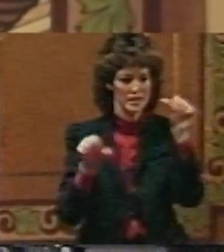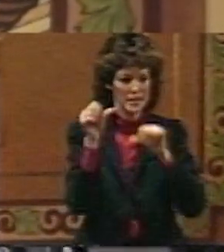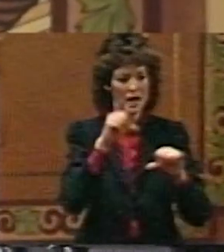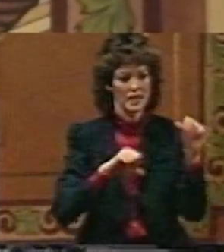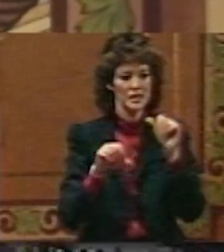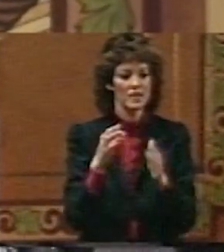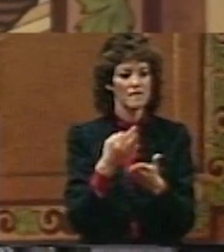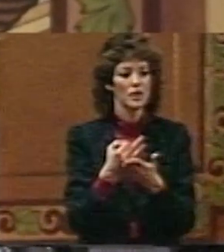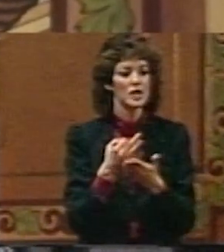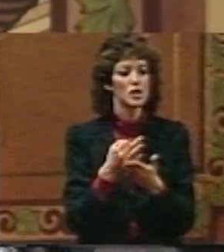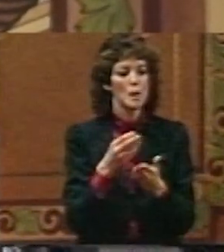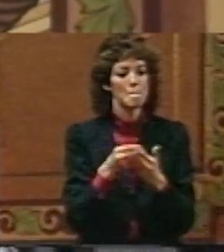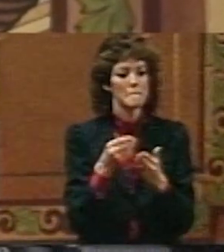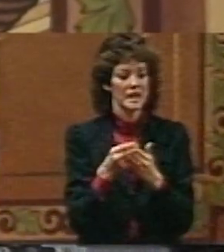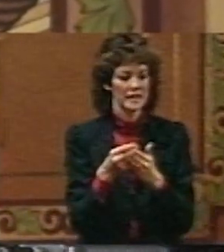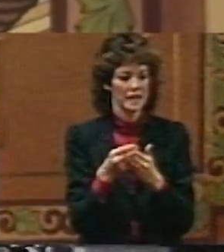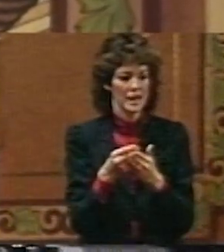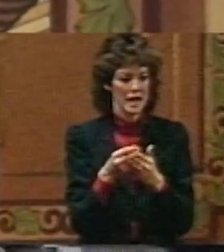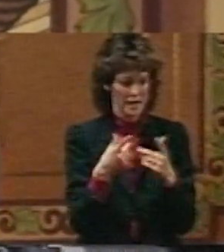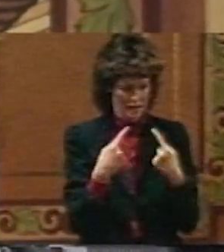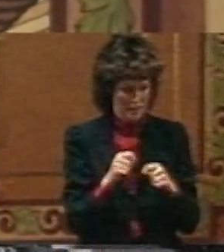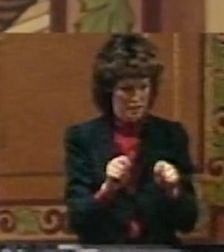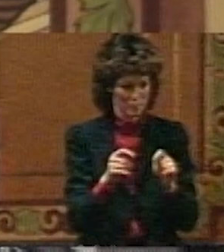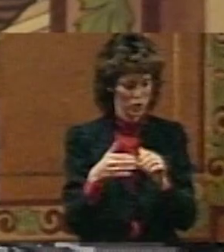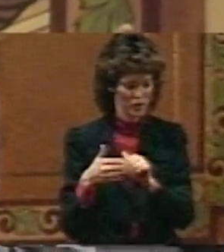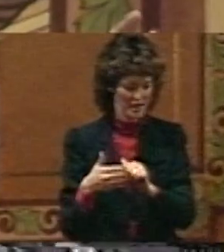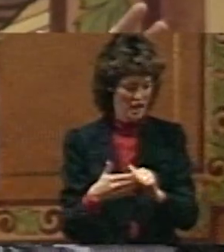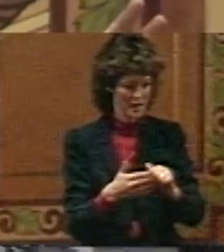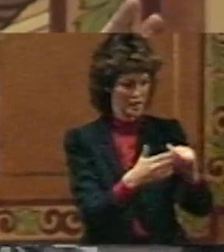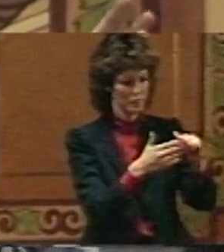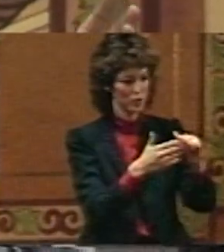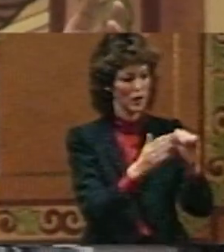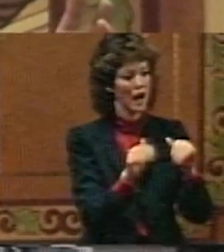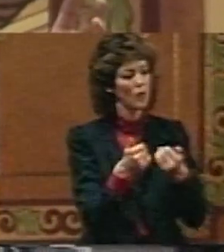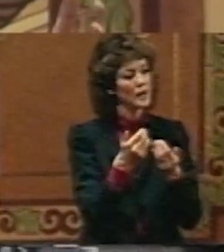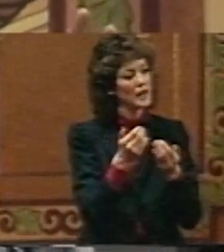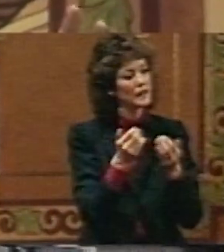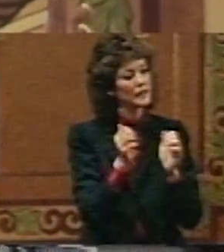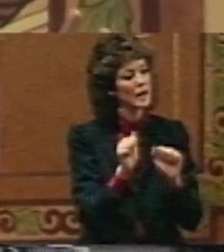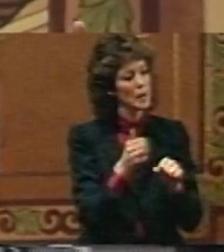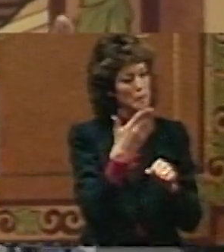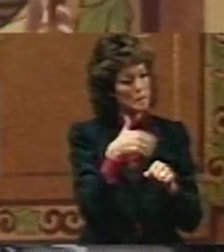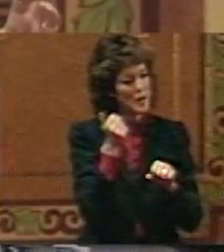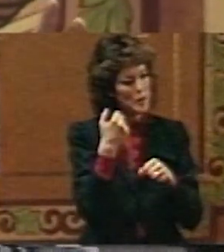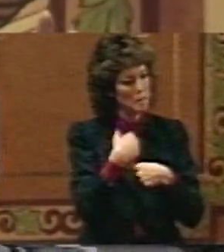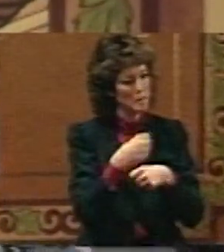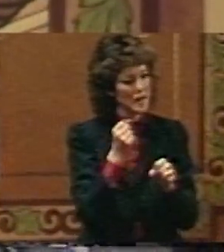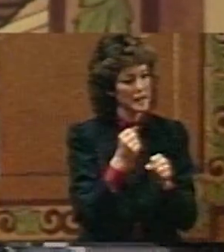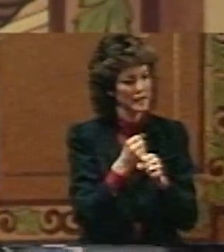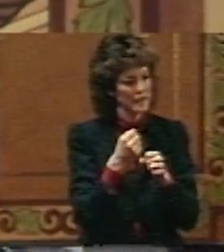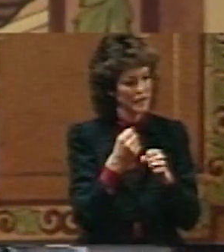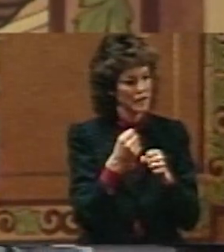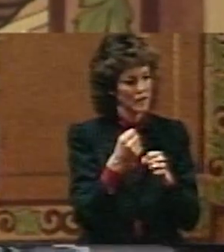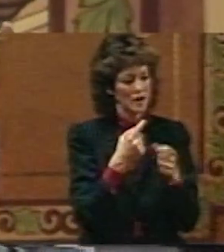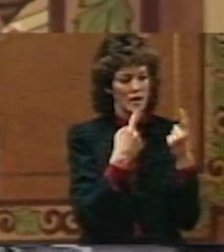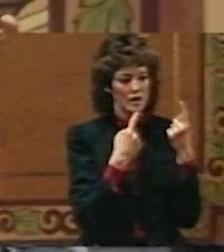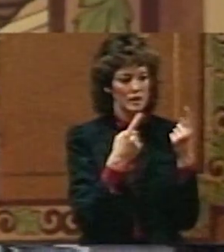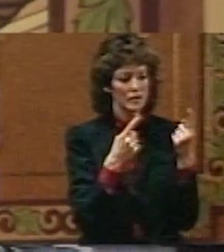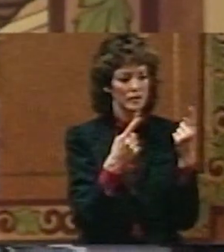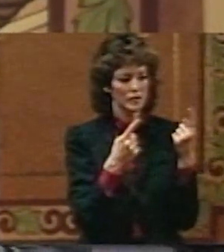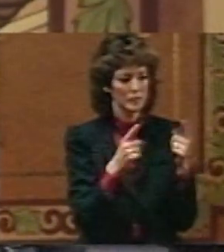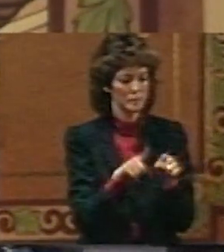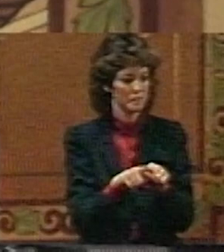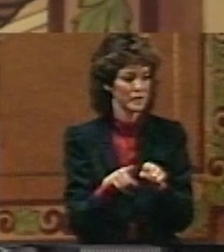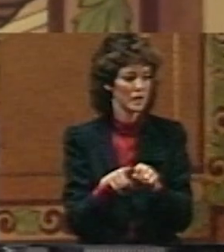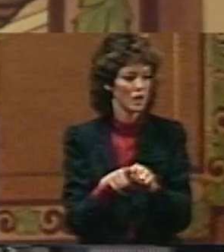money in the past and an attempt to guide them toward how they might better make a commitment to research for economic development. They